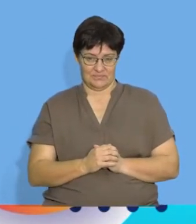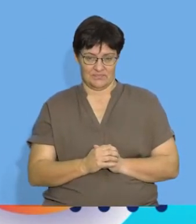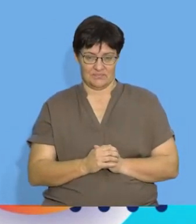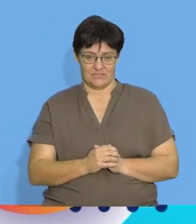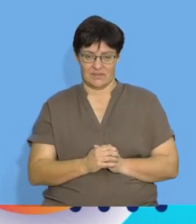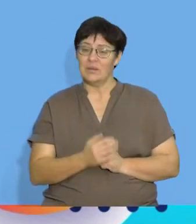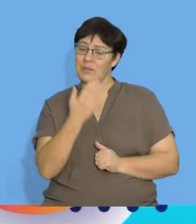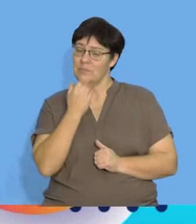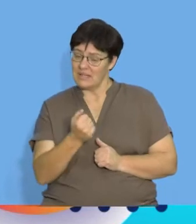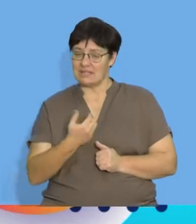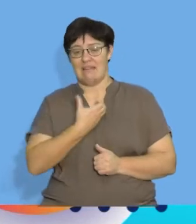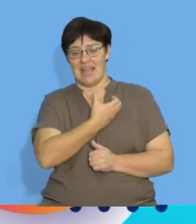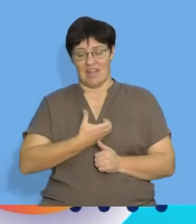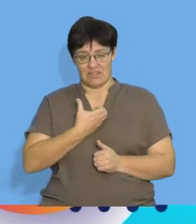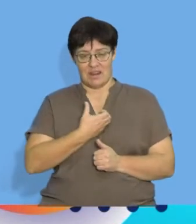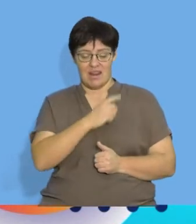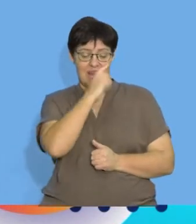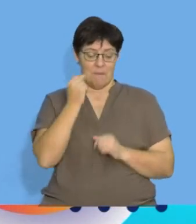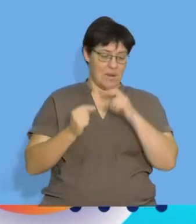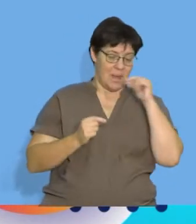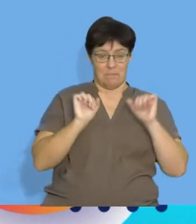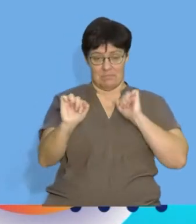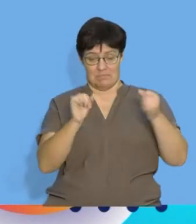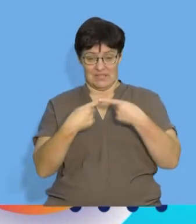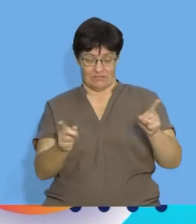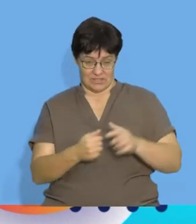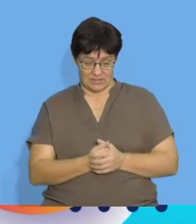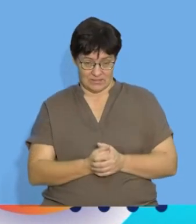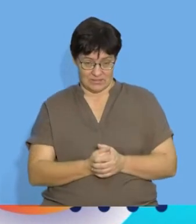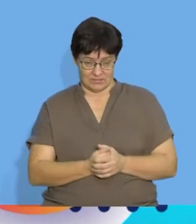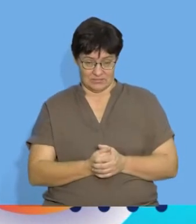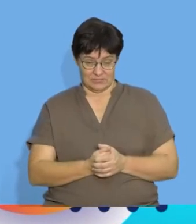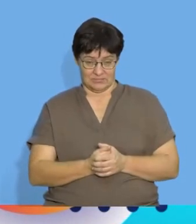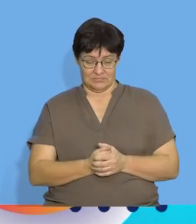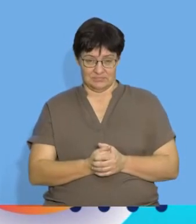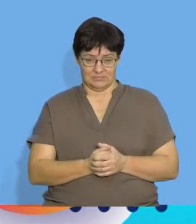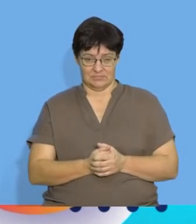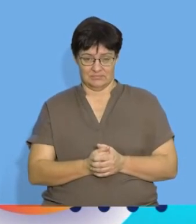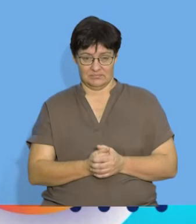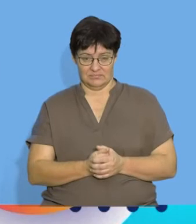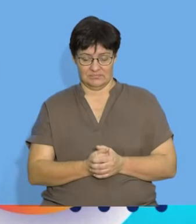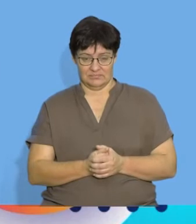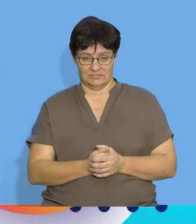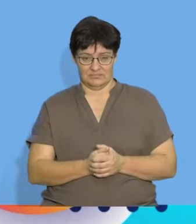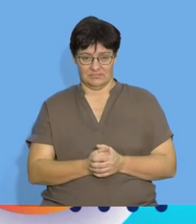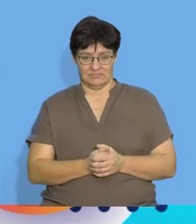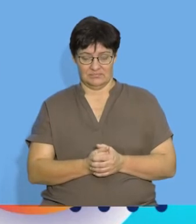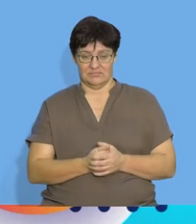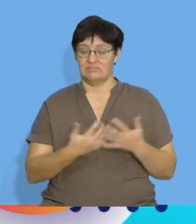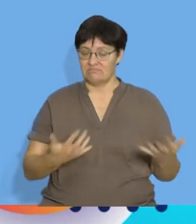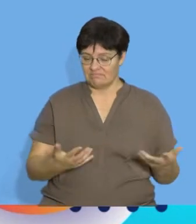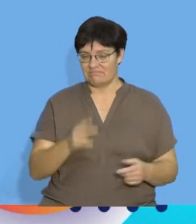Please make sure you're comfortable with the differences between term value and term number.